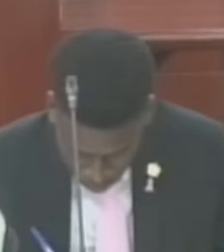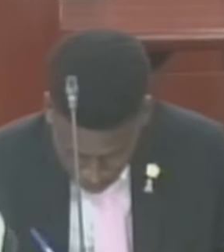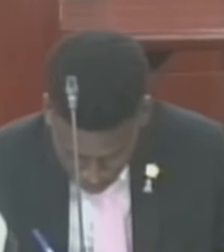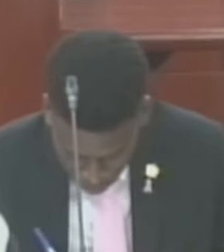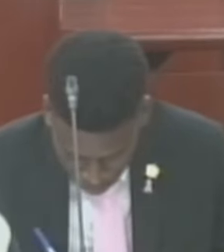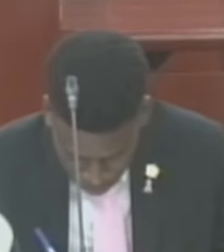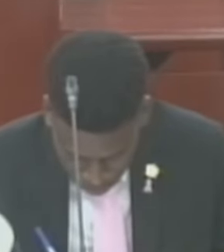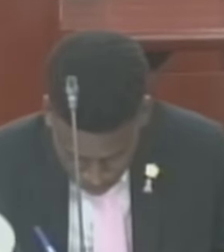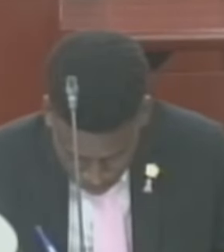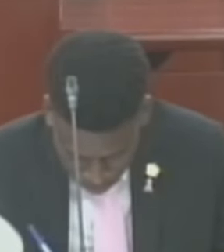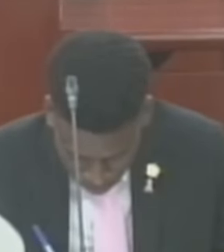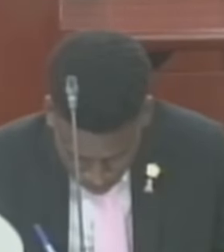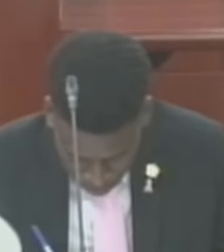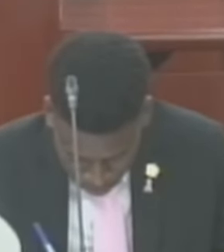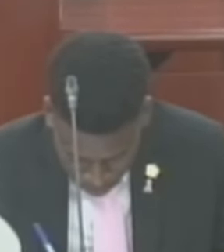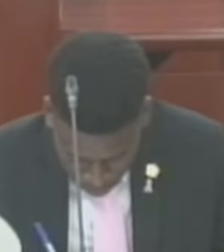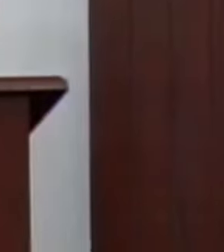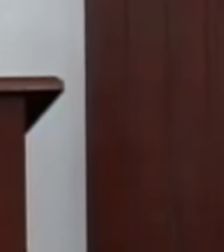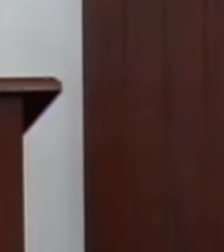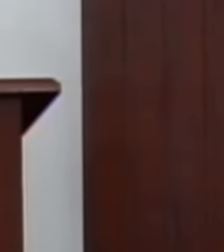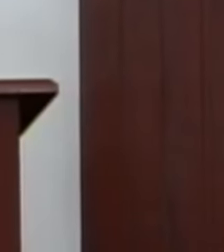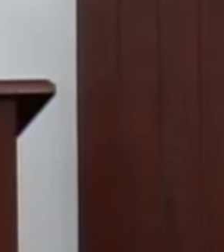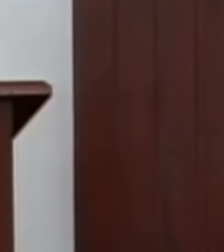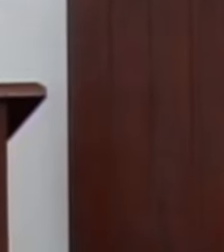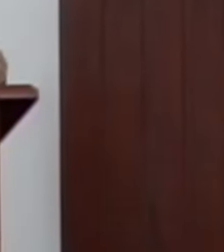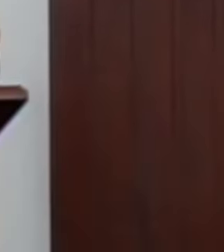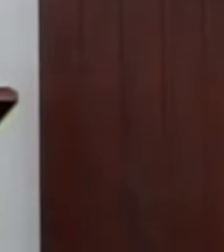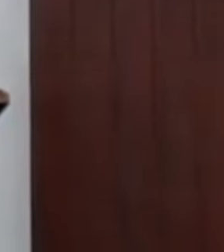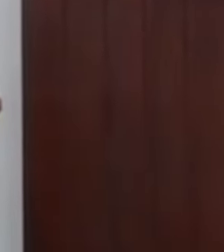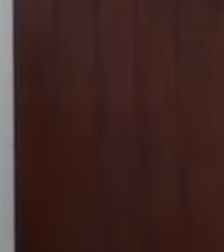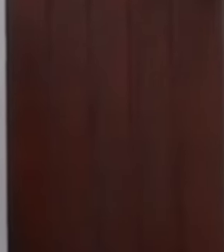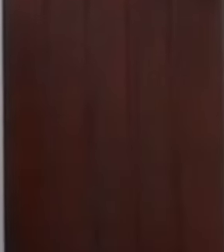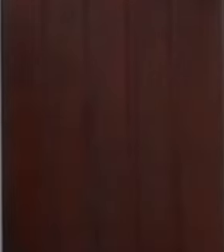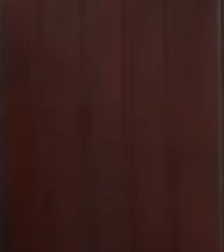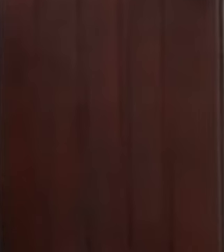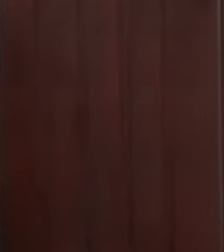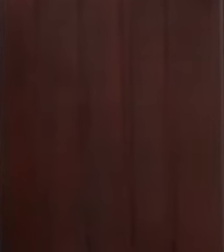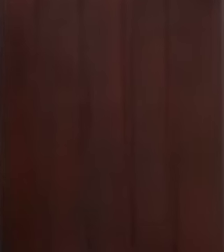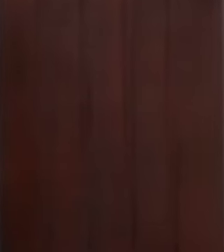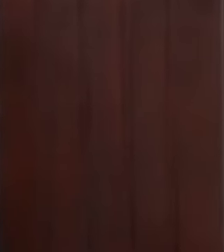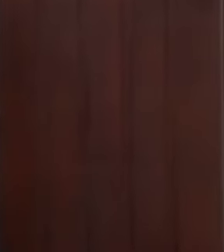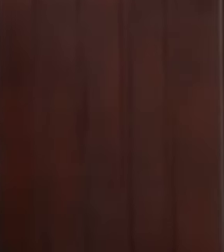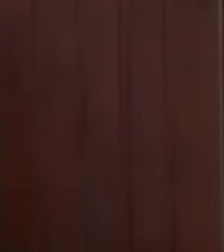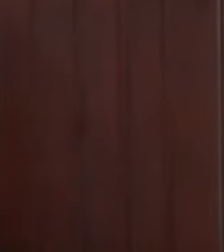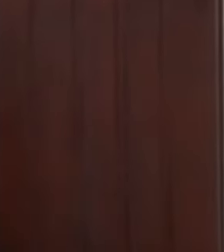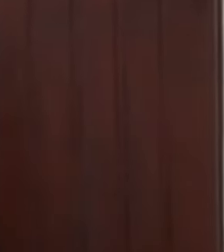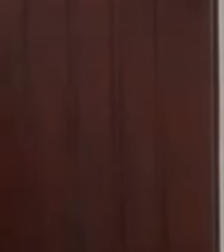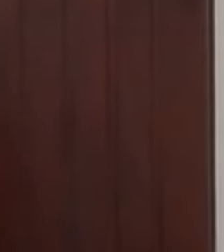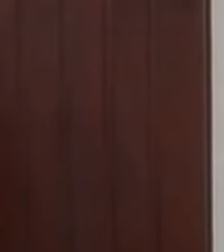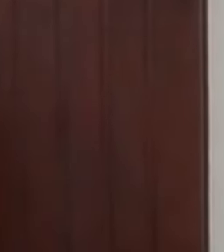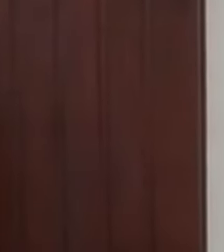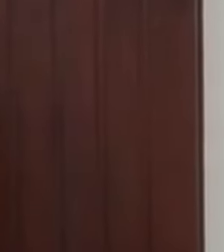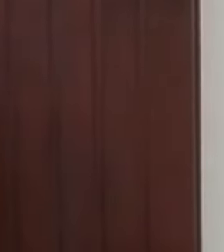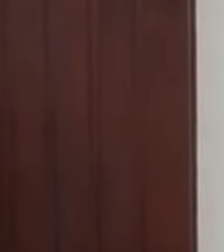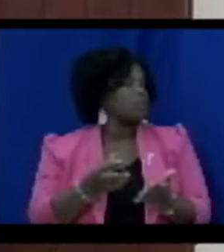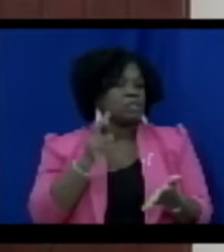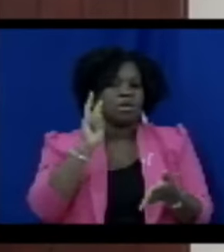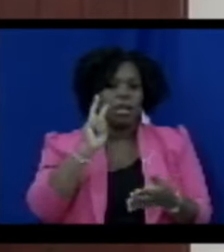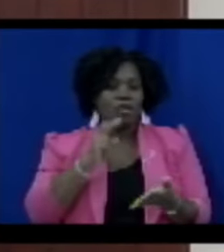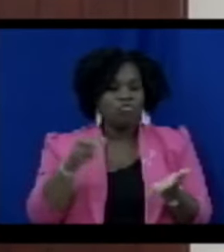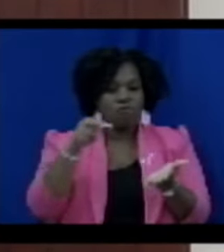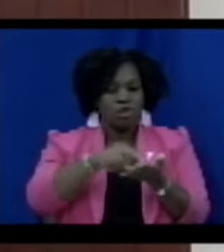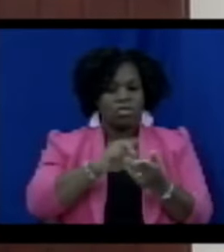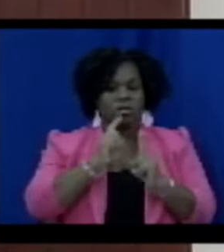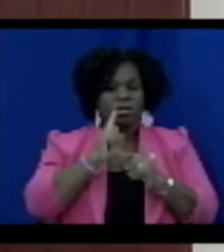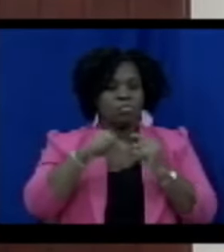Madam Speaker, I rise to lead the debate of, and have read for a second time in this August Assembly today